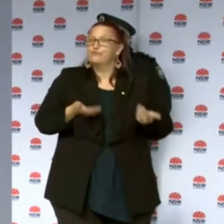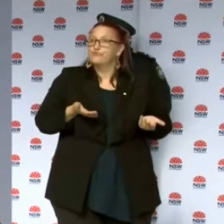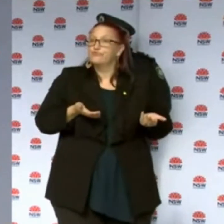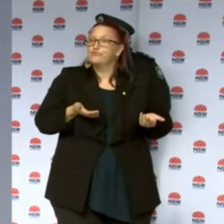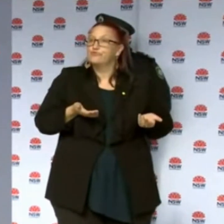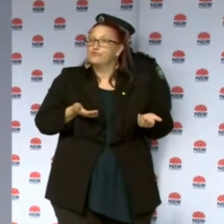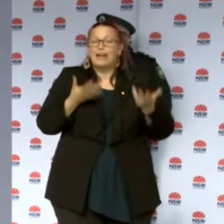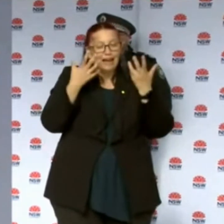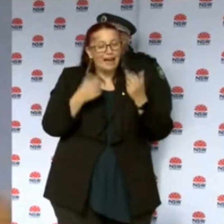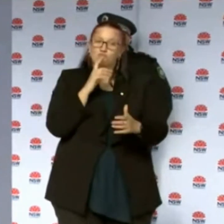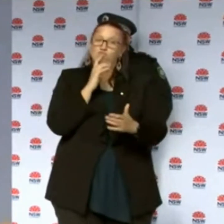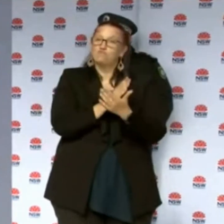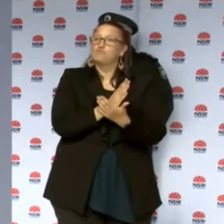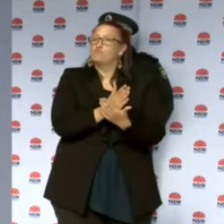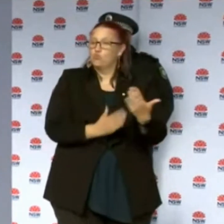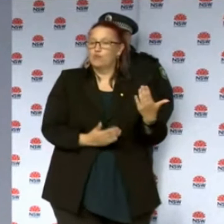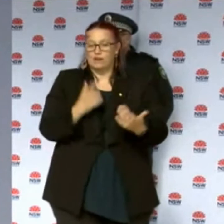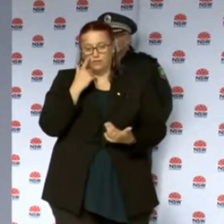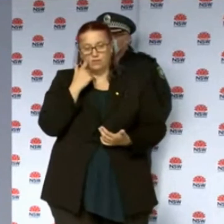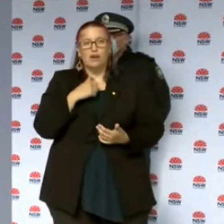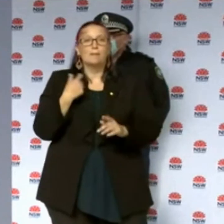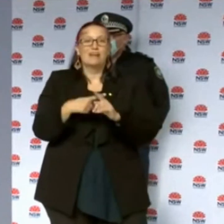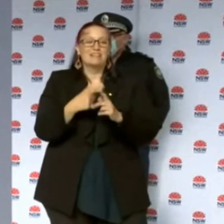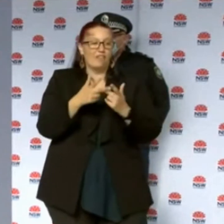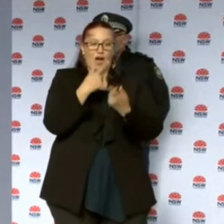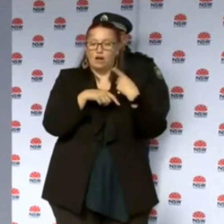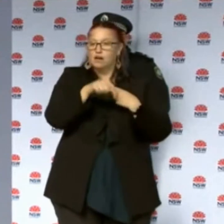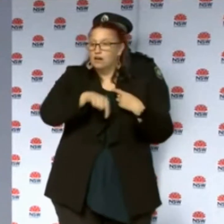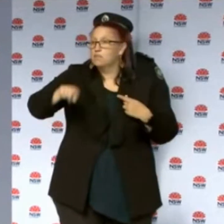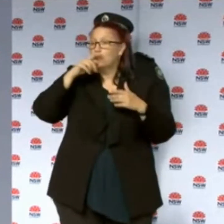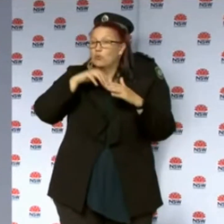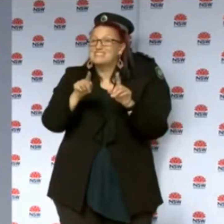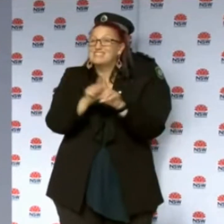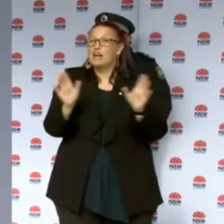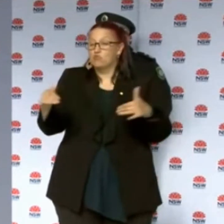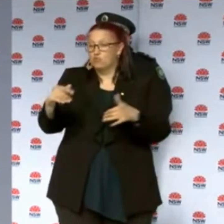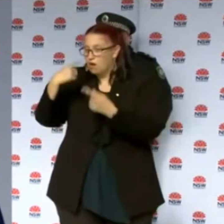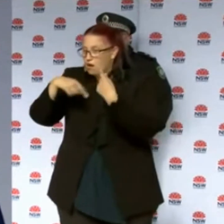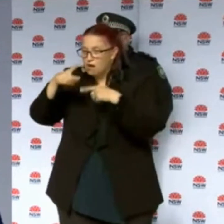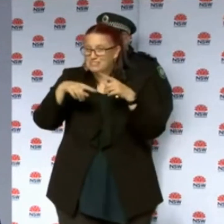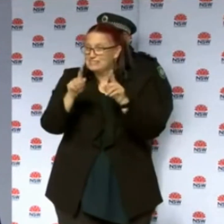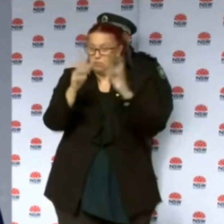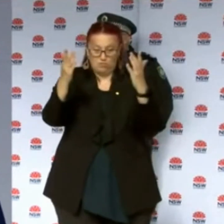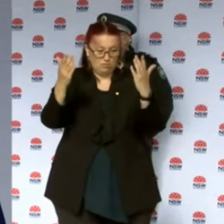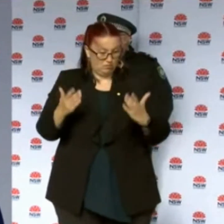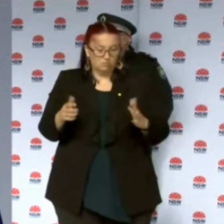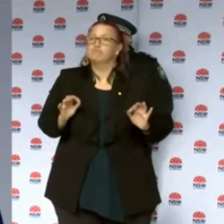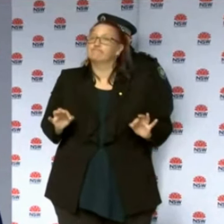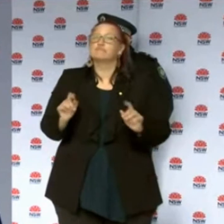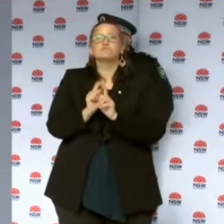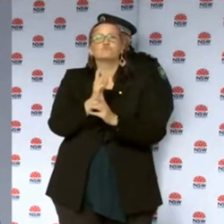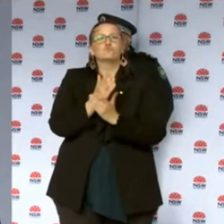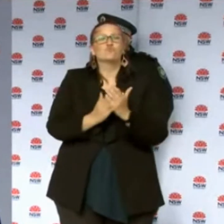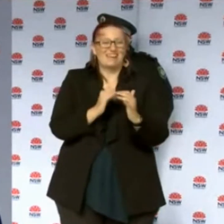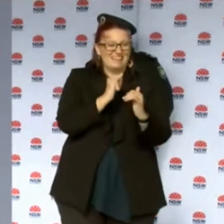with our other history from other people that were present at the event. And we interviewed